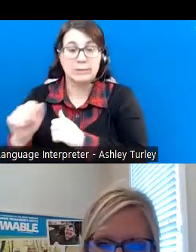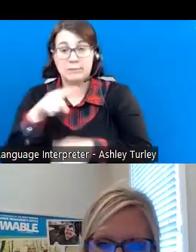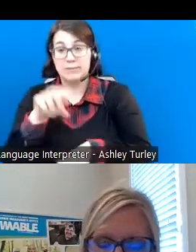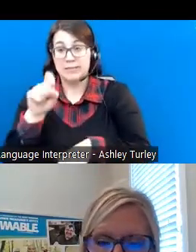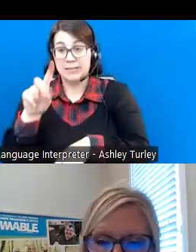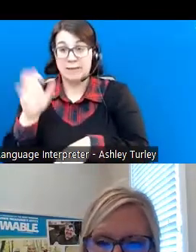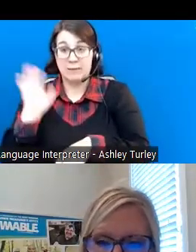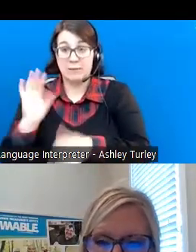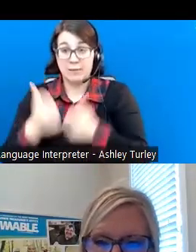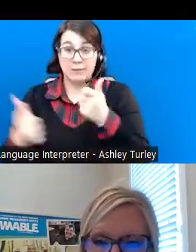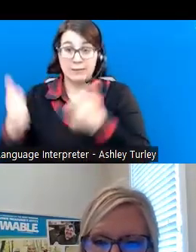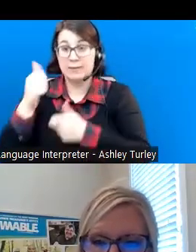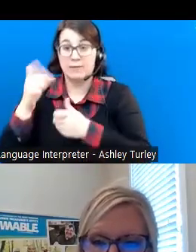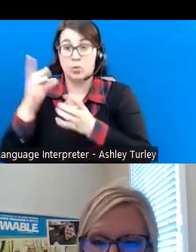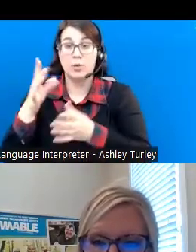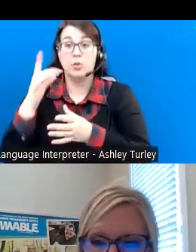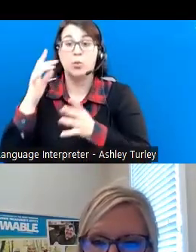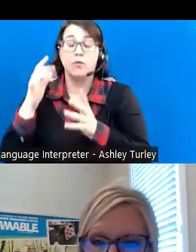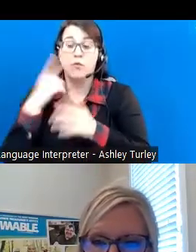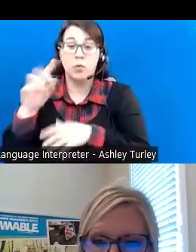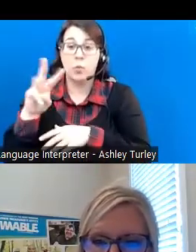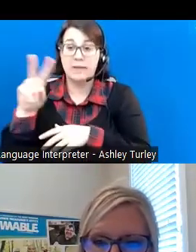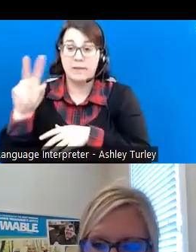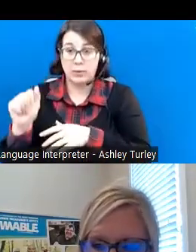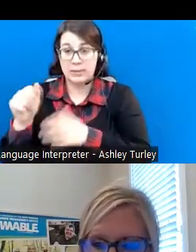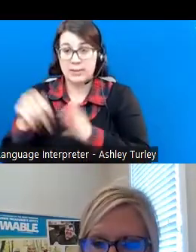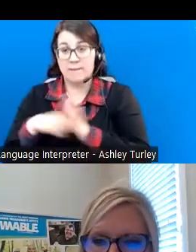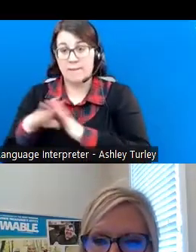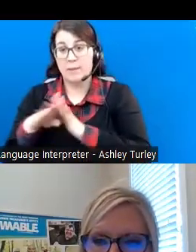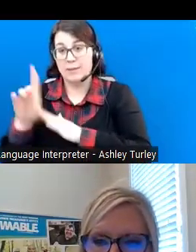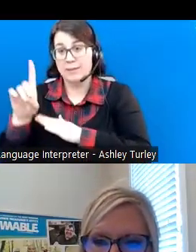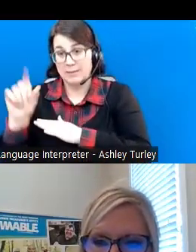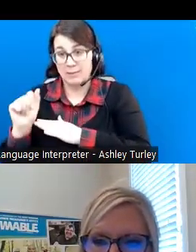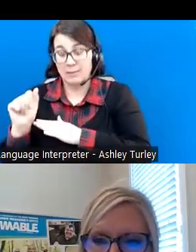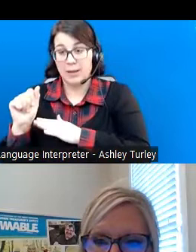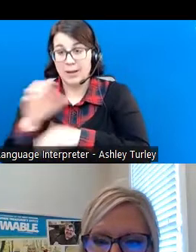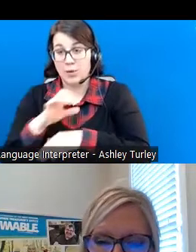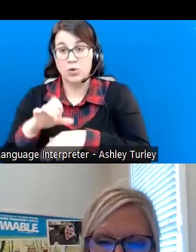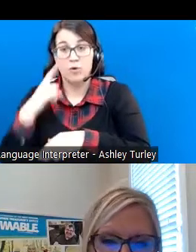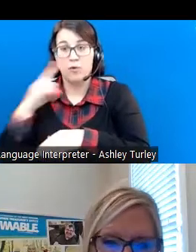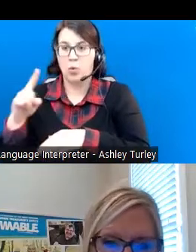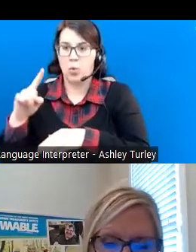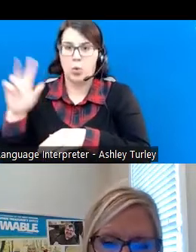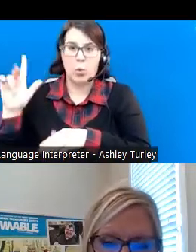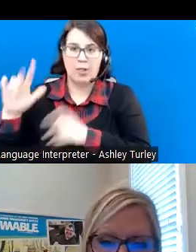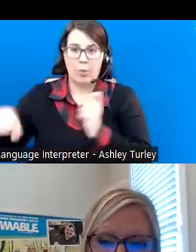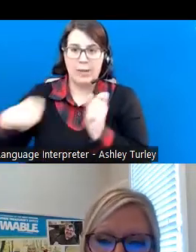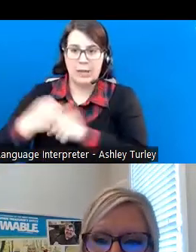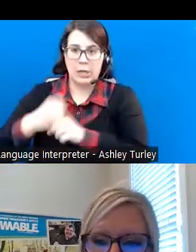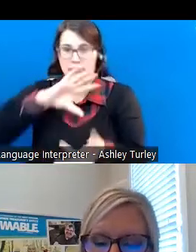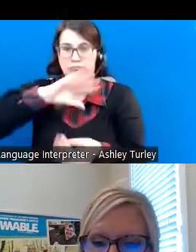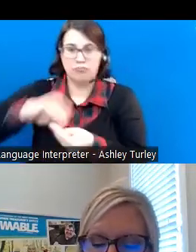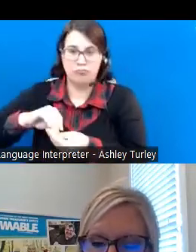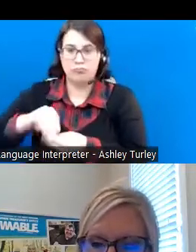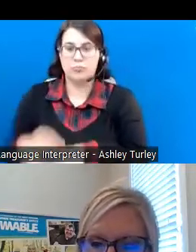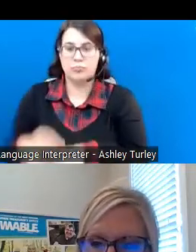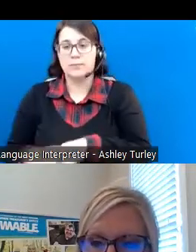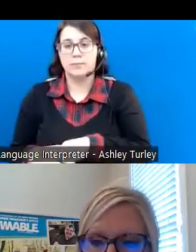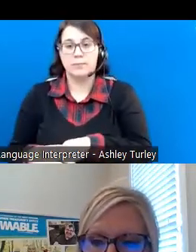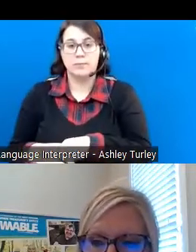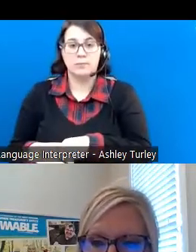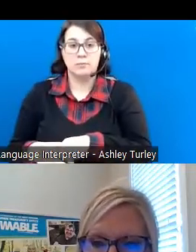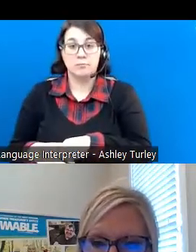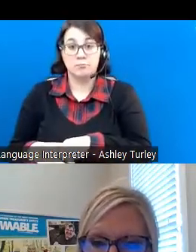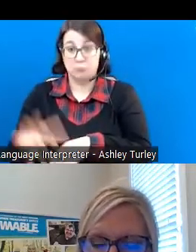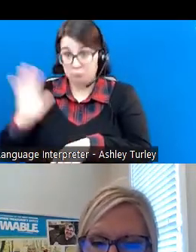director with the West Virginia Developmental Disabilities Council for the past 23 years. His prior positions